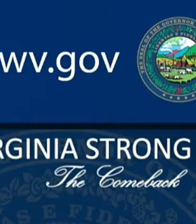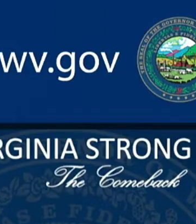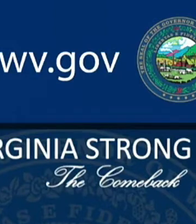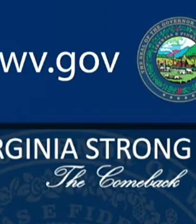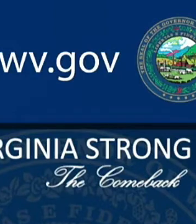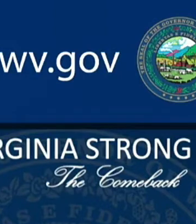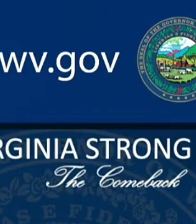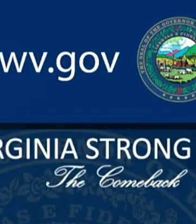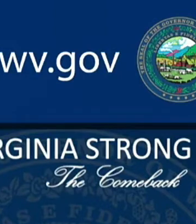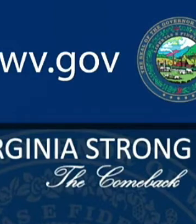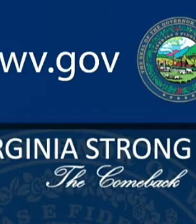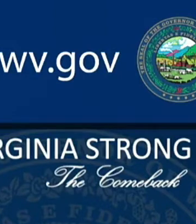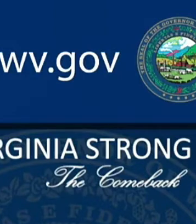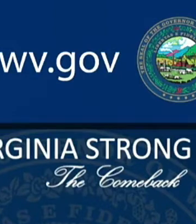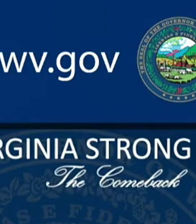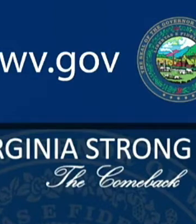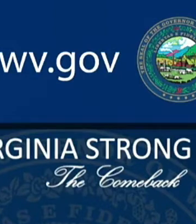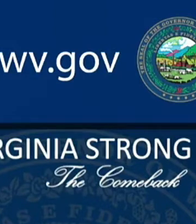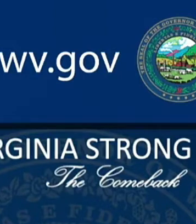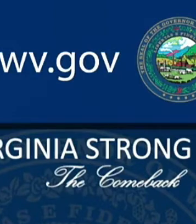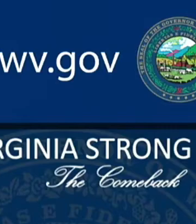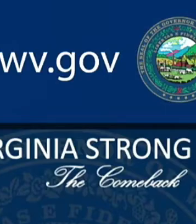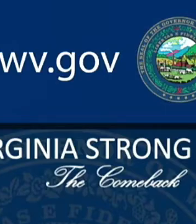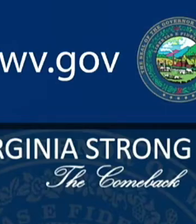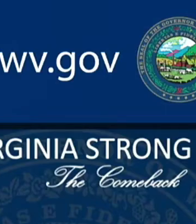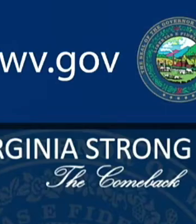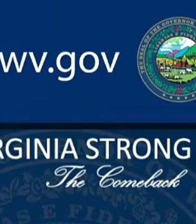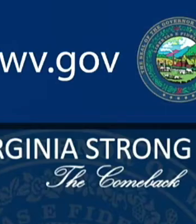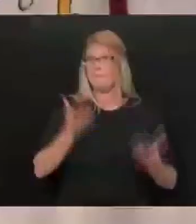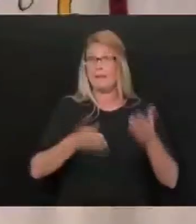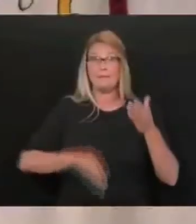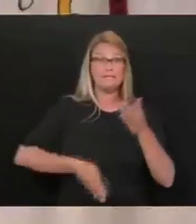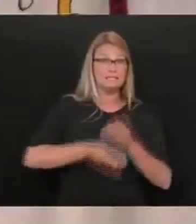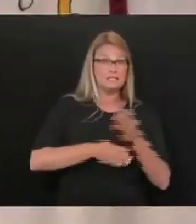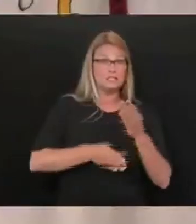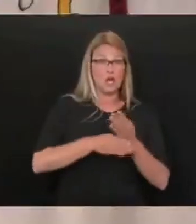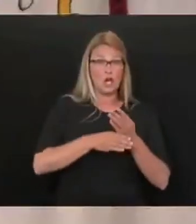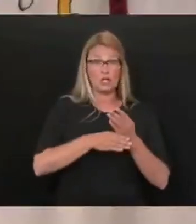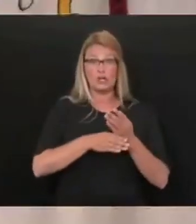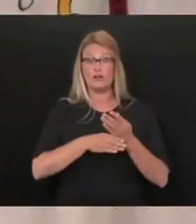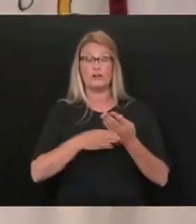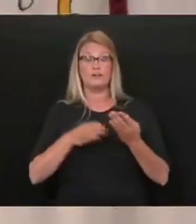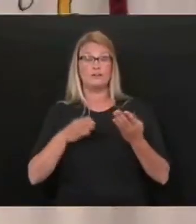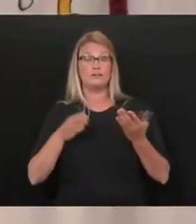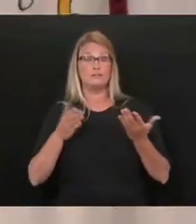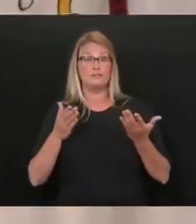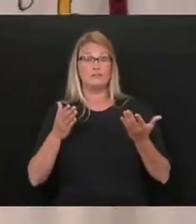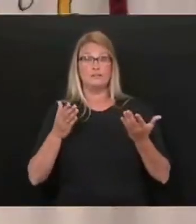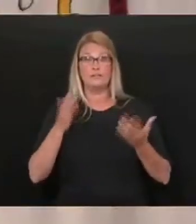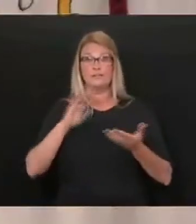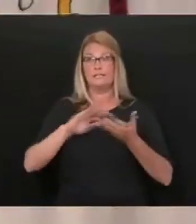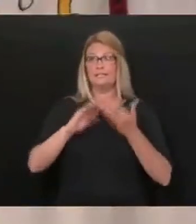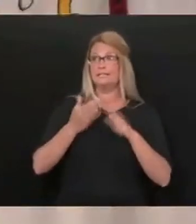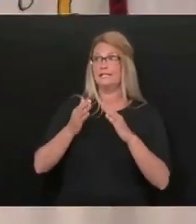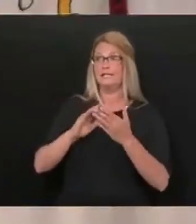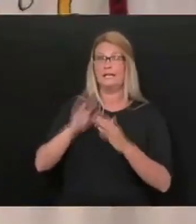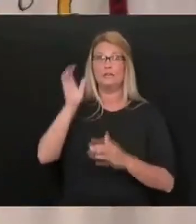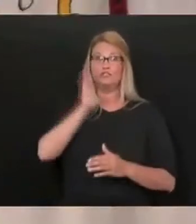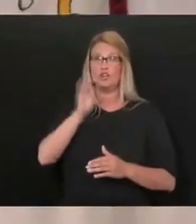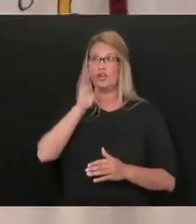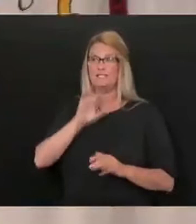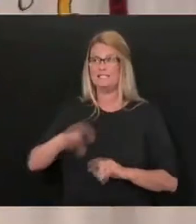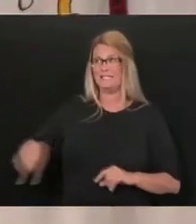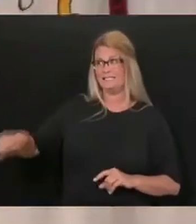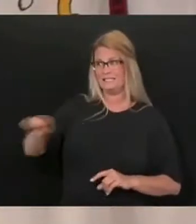like whatever it may be, you know, a soccer league or something like that, that may be in the city of Charleston and they decide